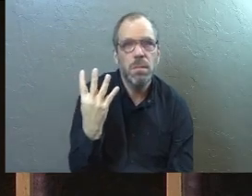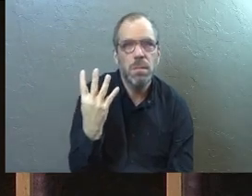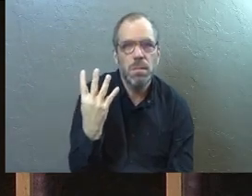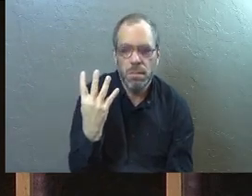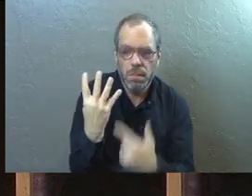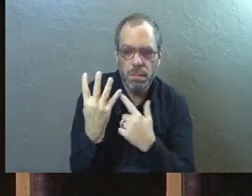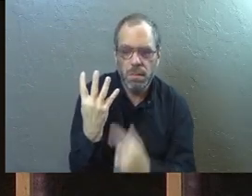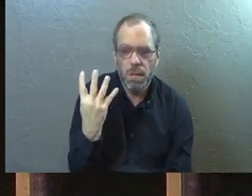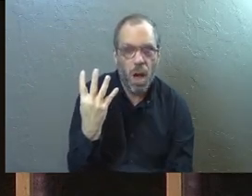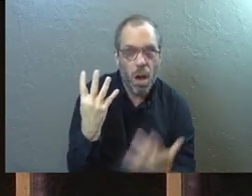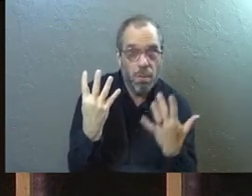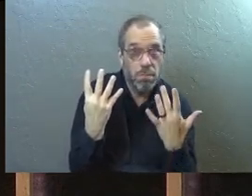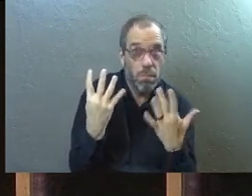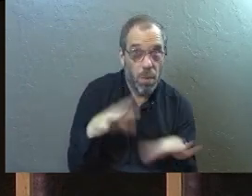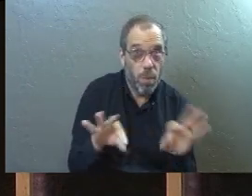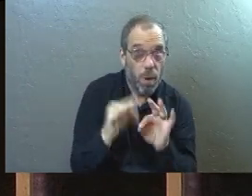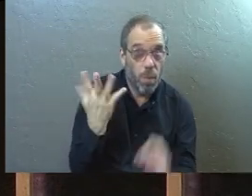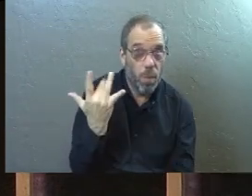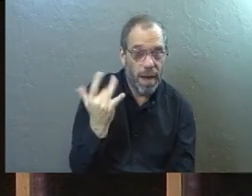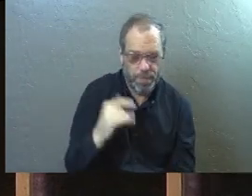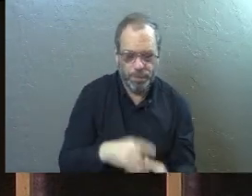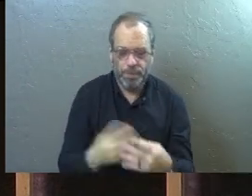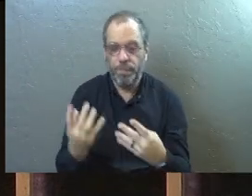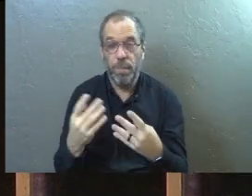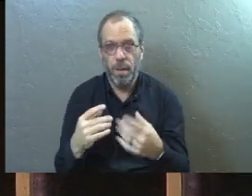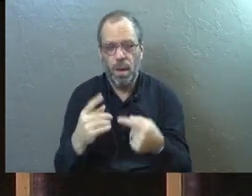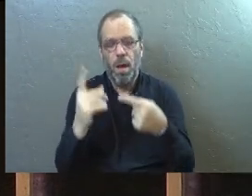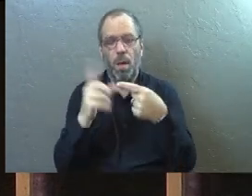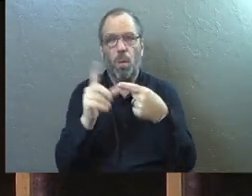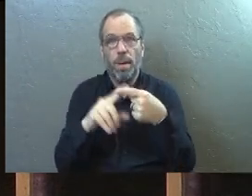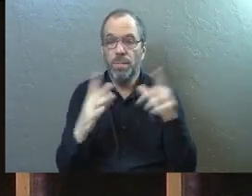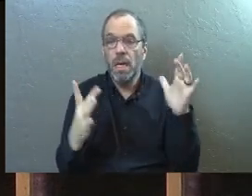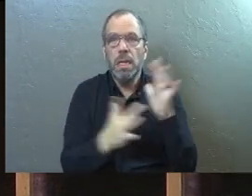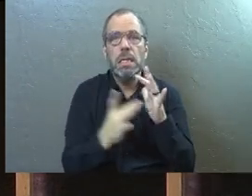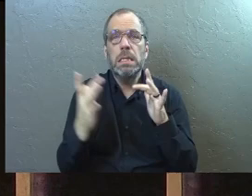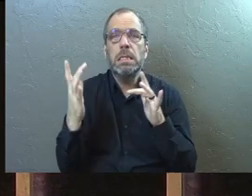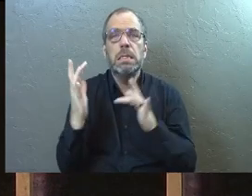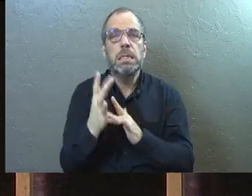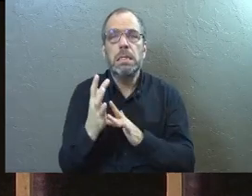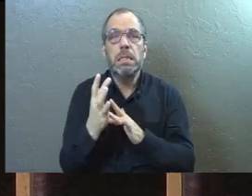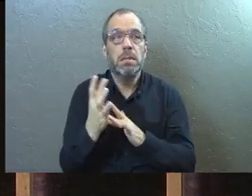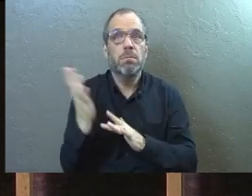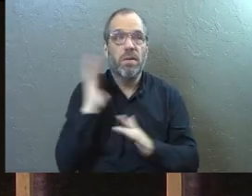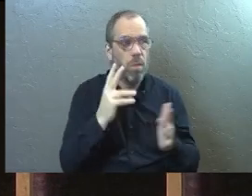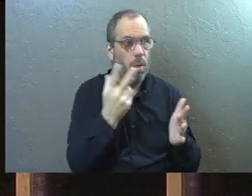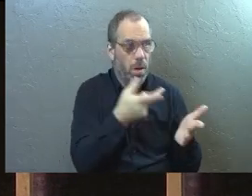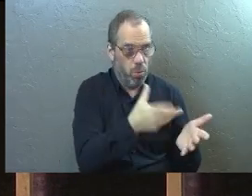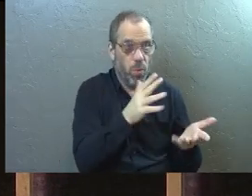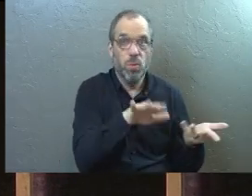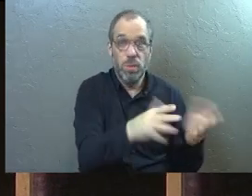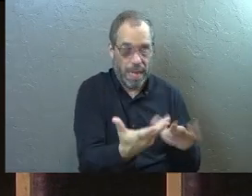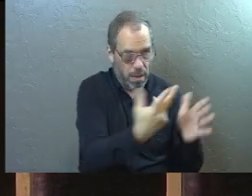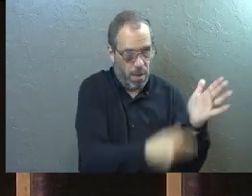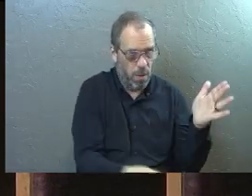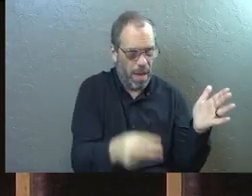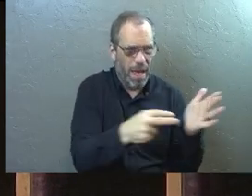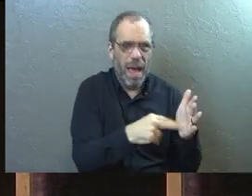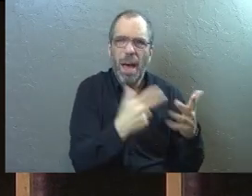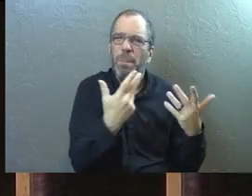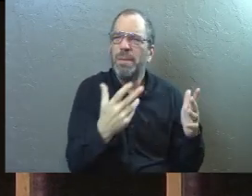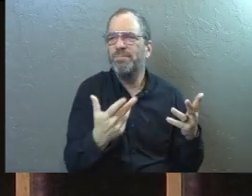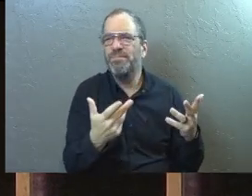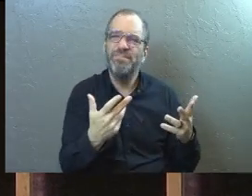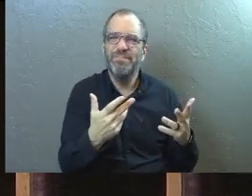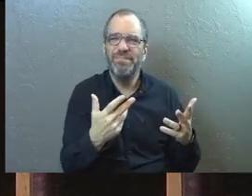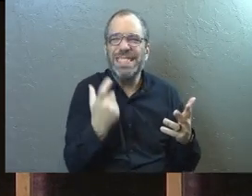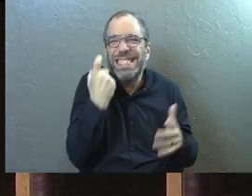Okay. A couple of reasons that matter. Number one, Jesus had raised dead people before, but they had all